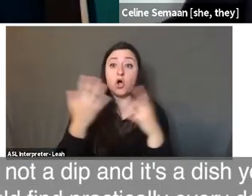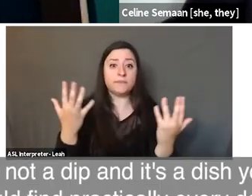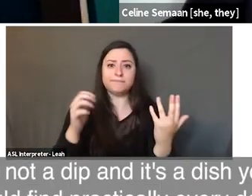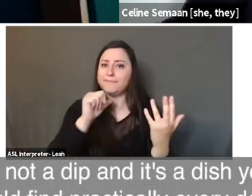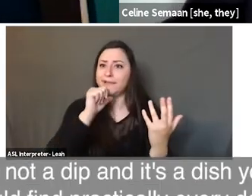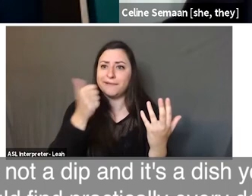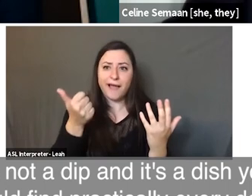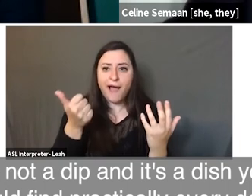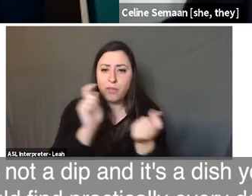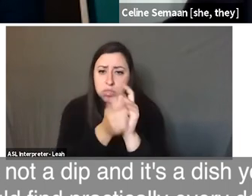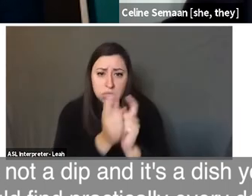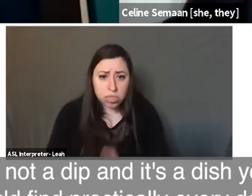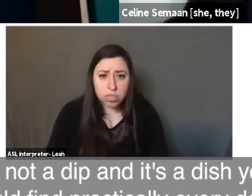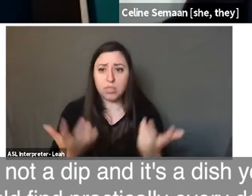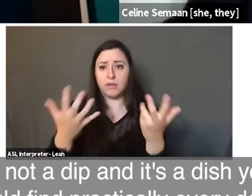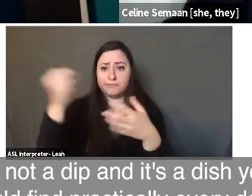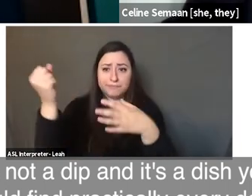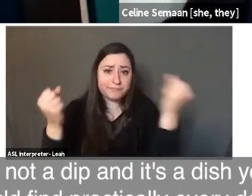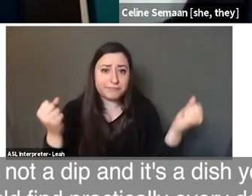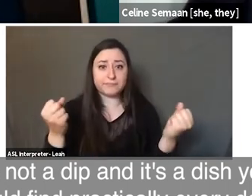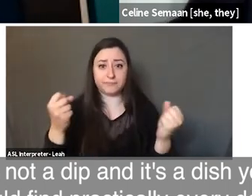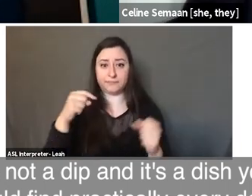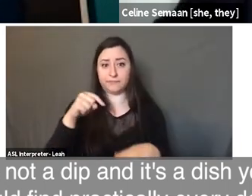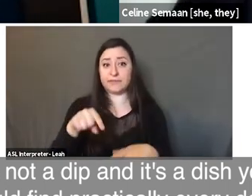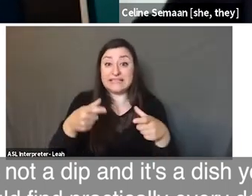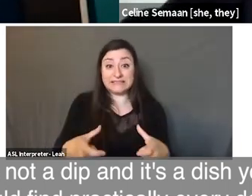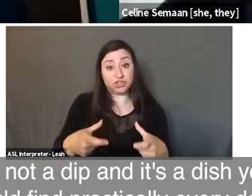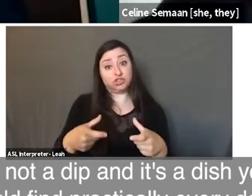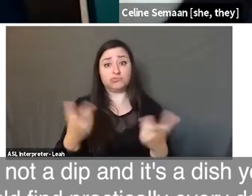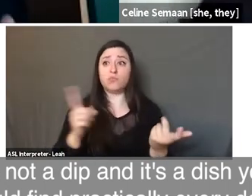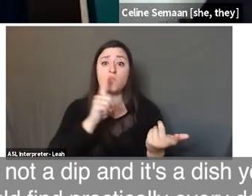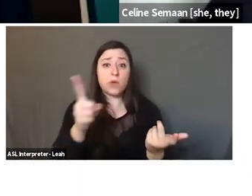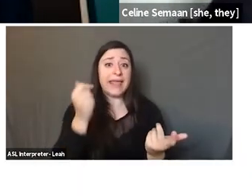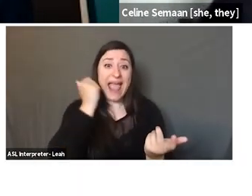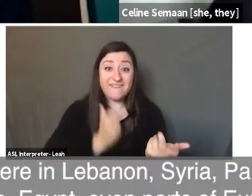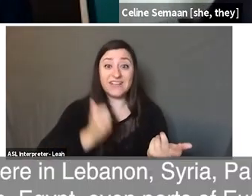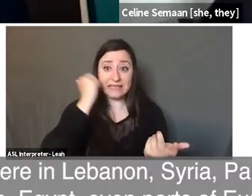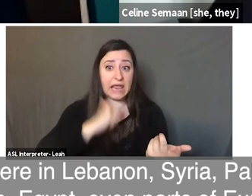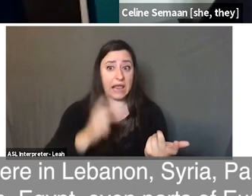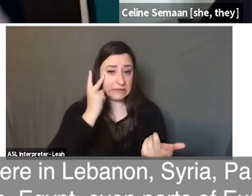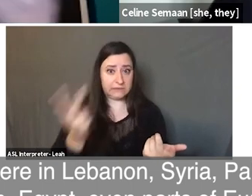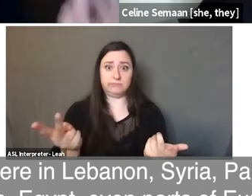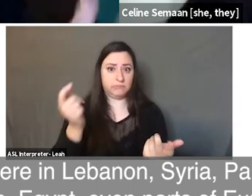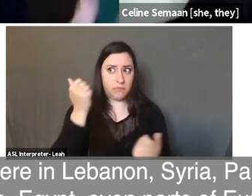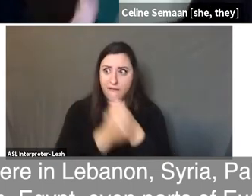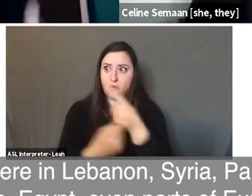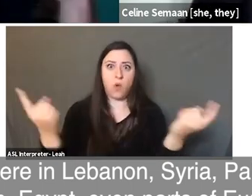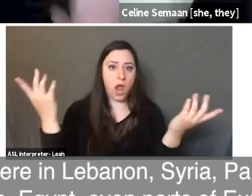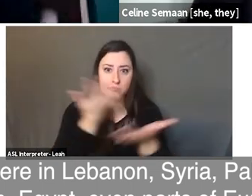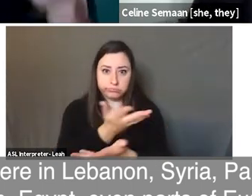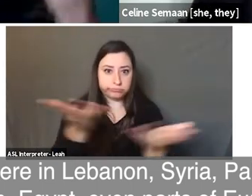is not a dip, and it's a dish you would find practically every day, everywhere in Lebanon,